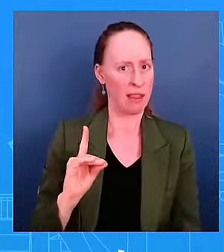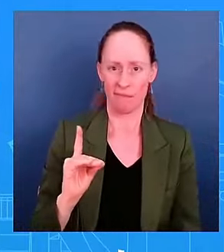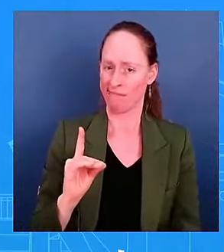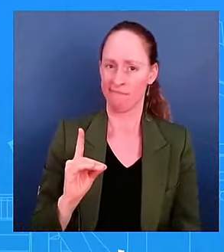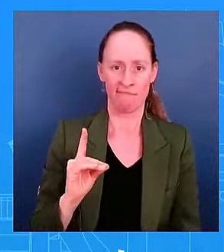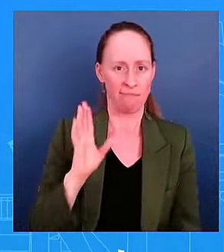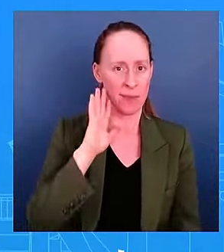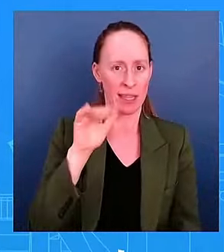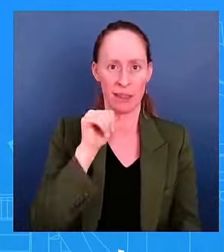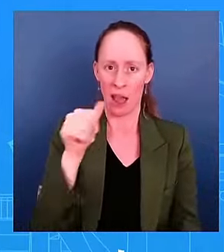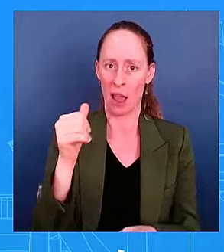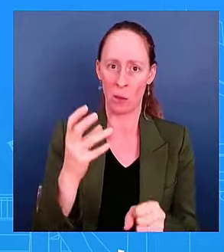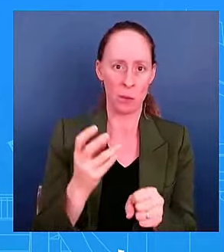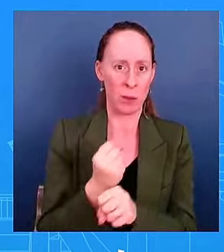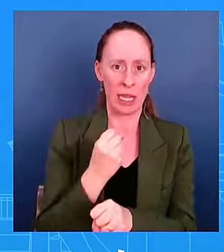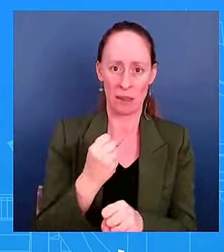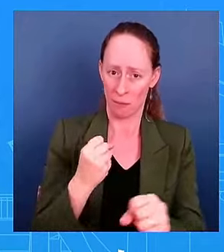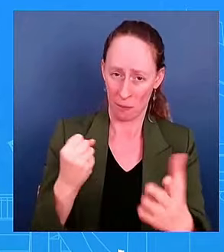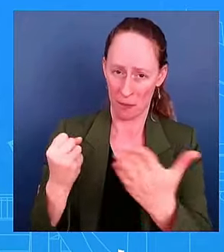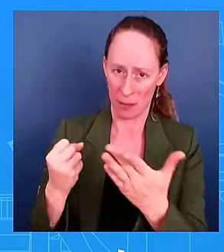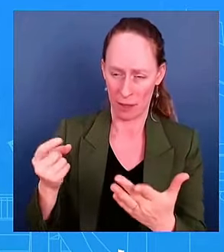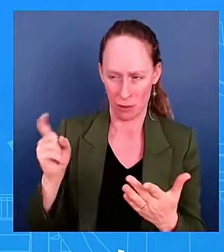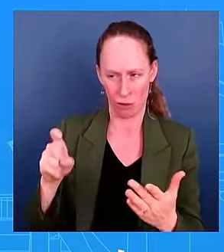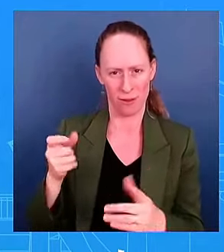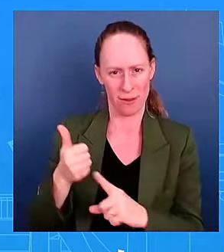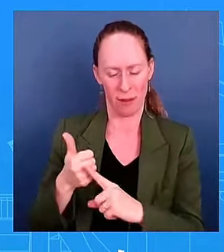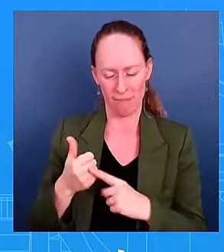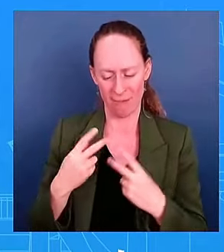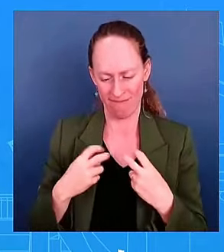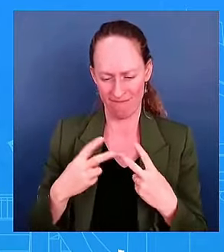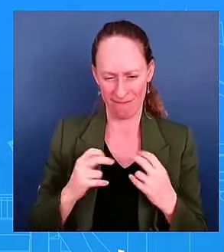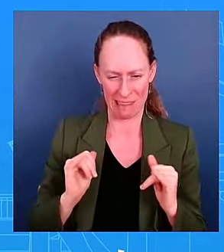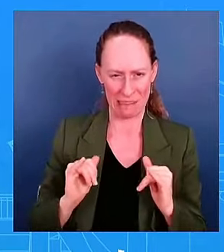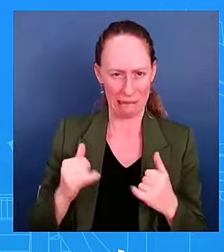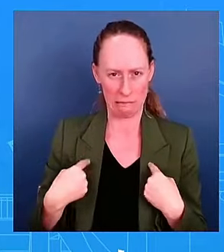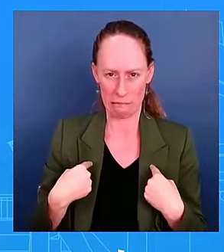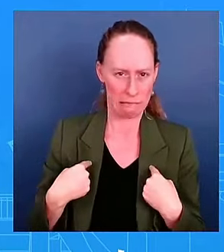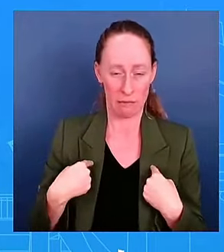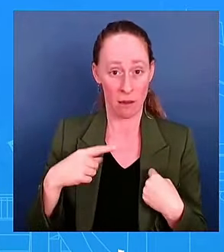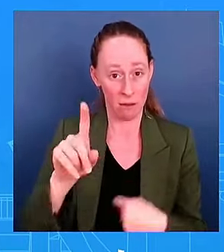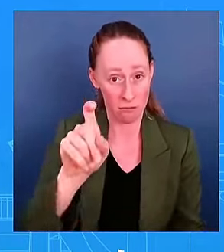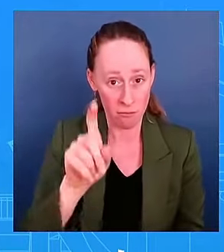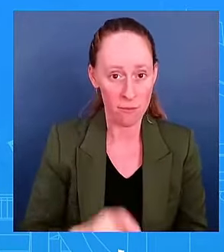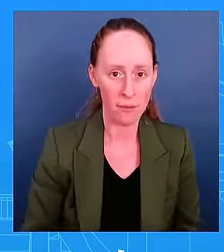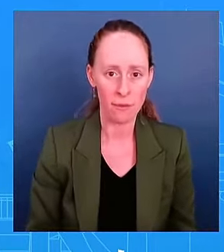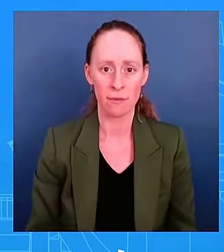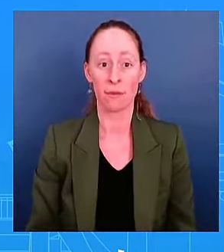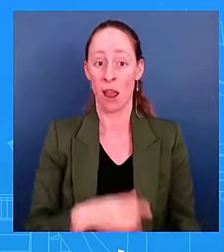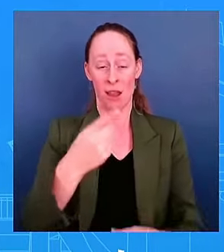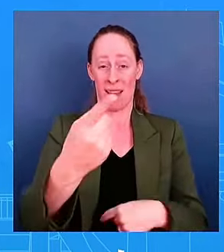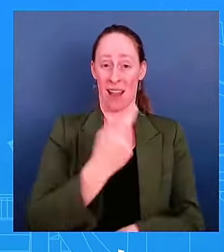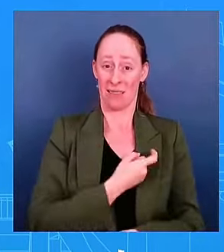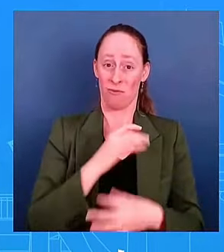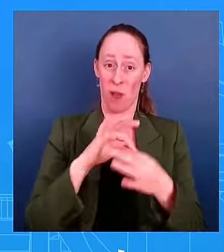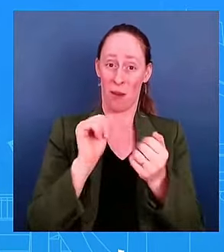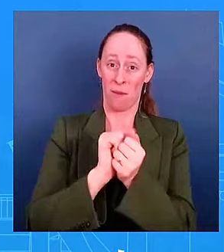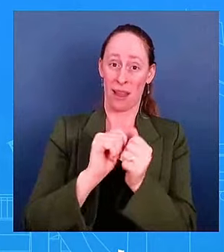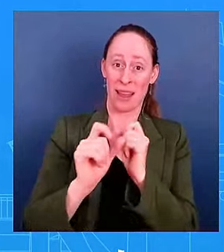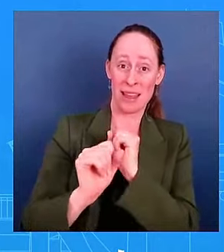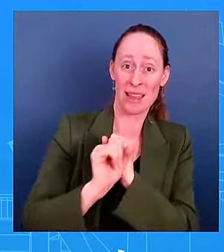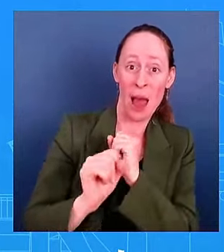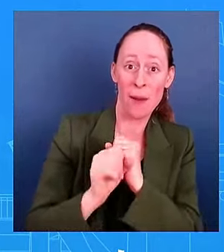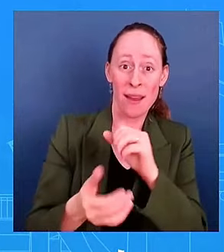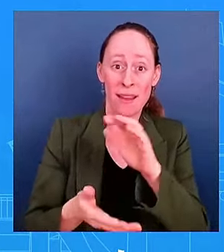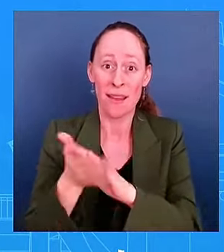right now I got to be really mindful. You're asking about a campaign. You're asking about data that's connected to the campaign. I want to be really mindful